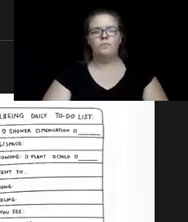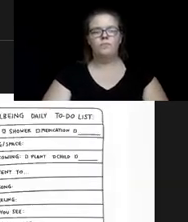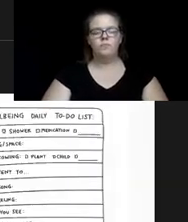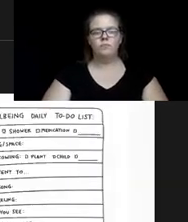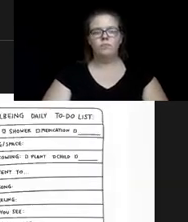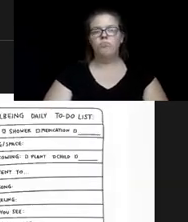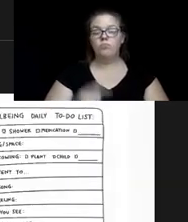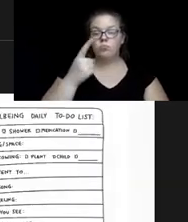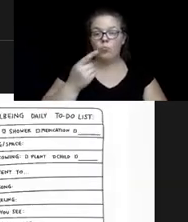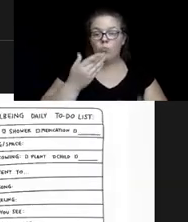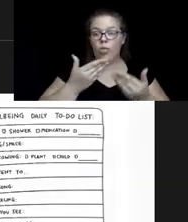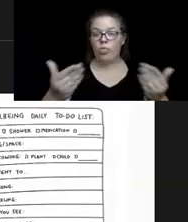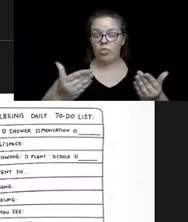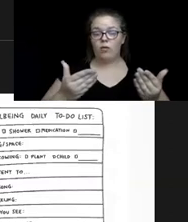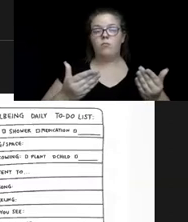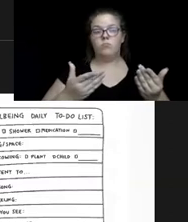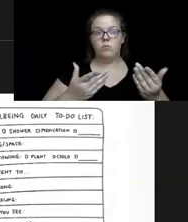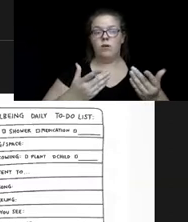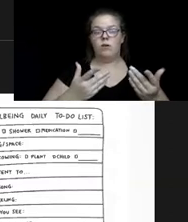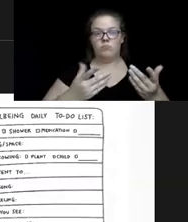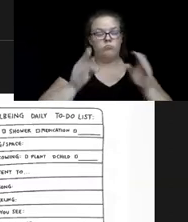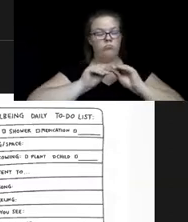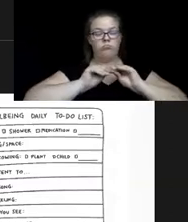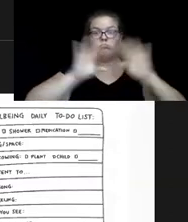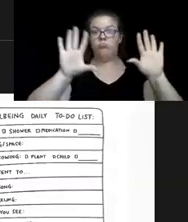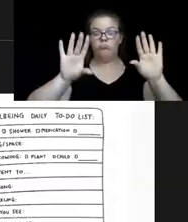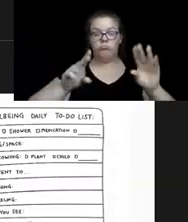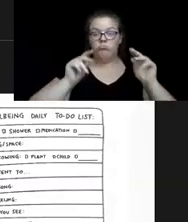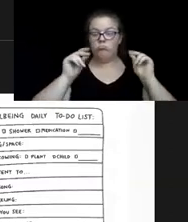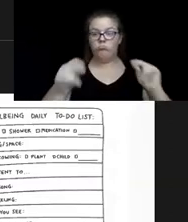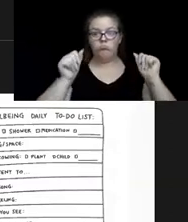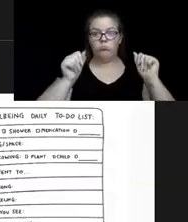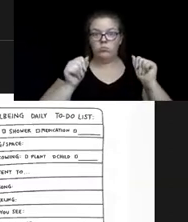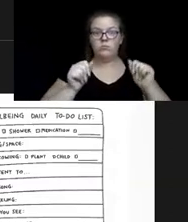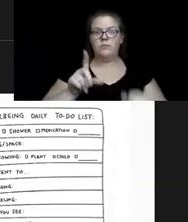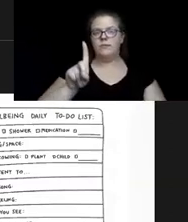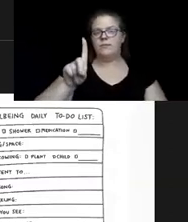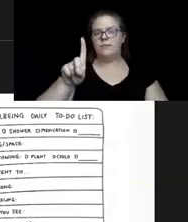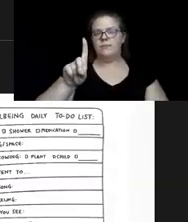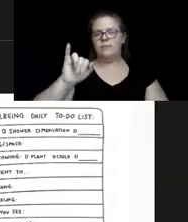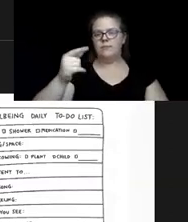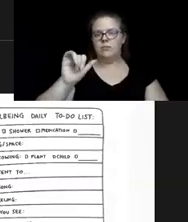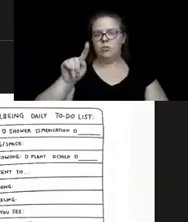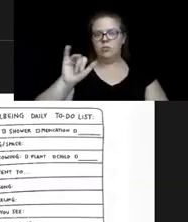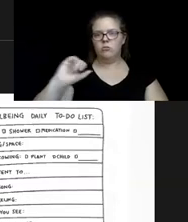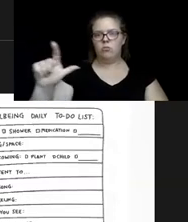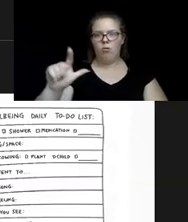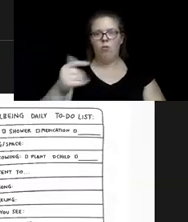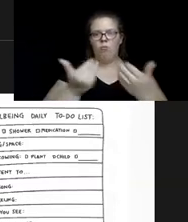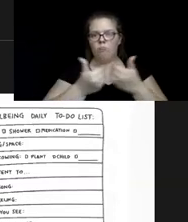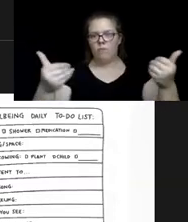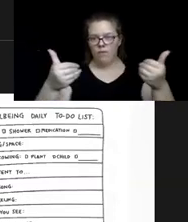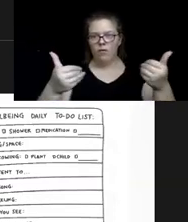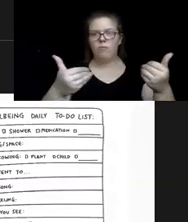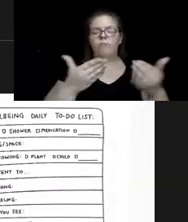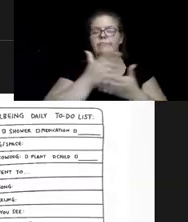One thing that came pretty apparent right away with COVID is the digital divide. And that is where some parts of the